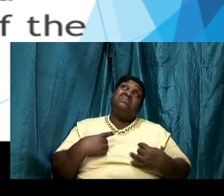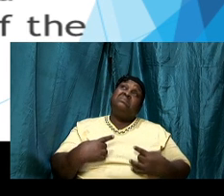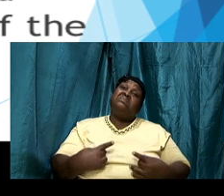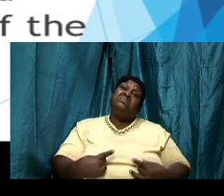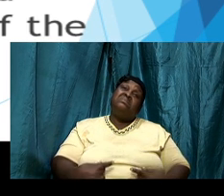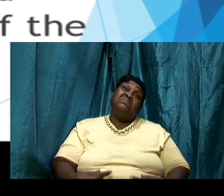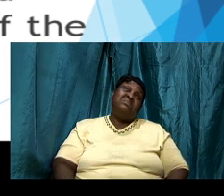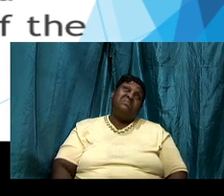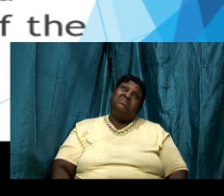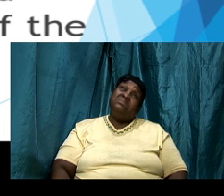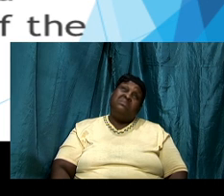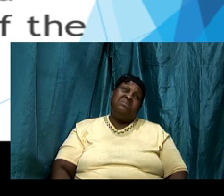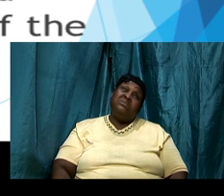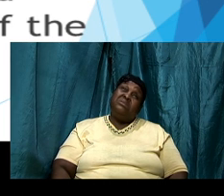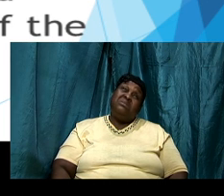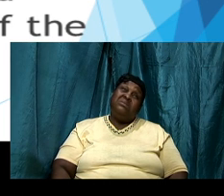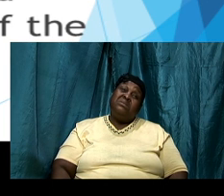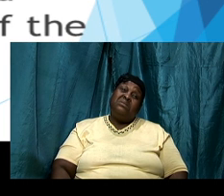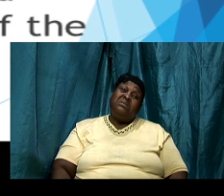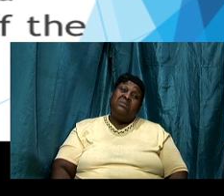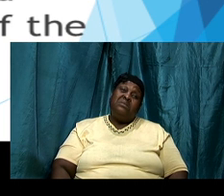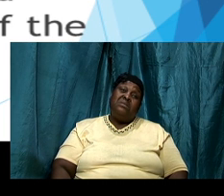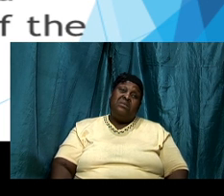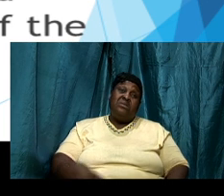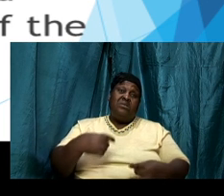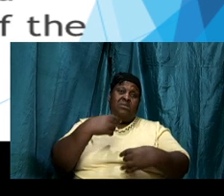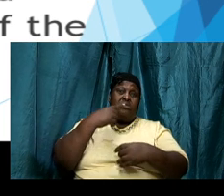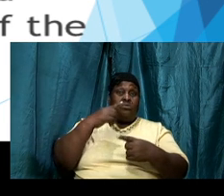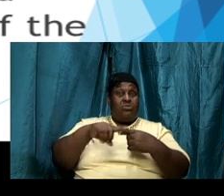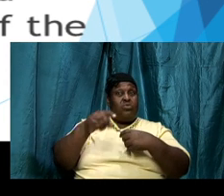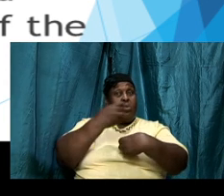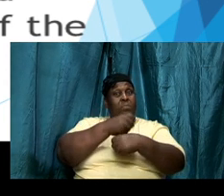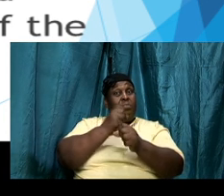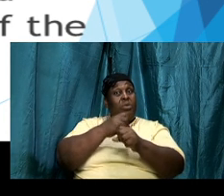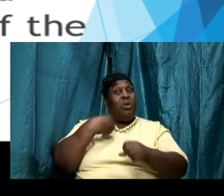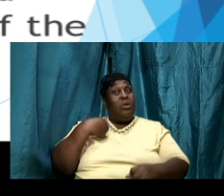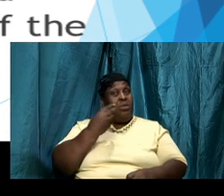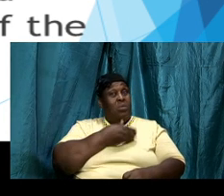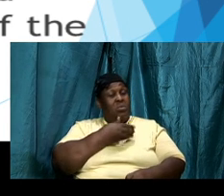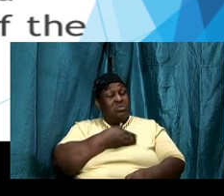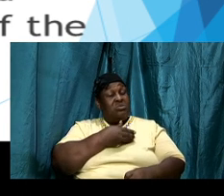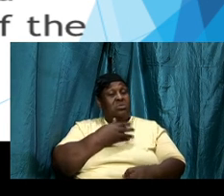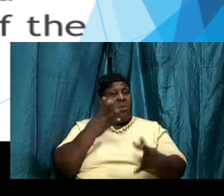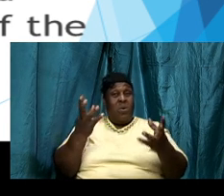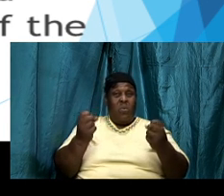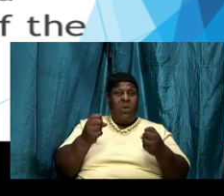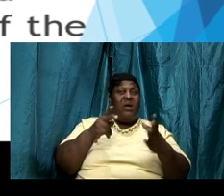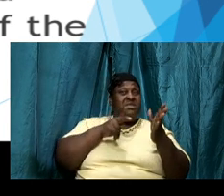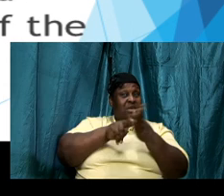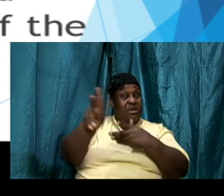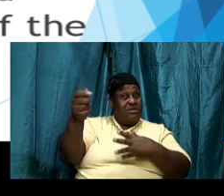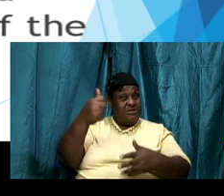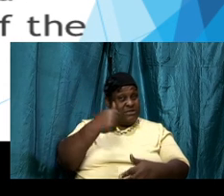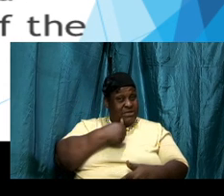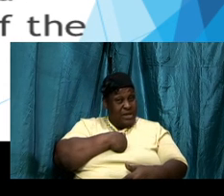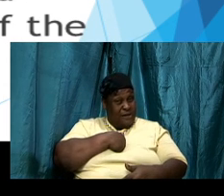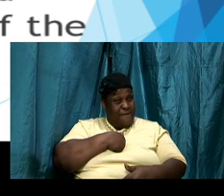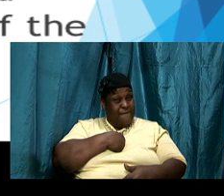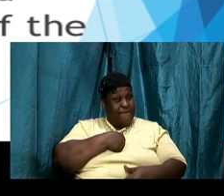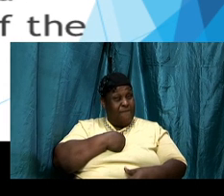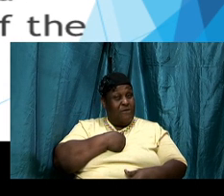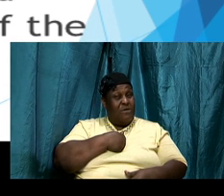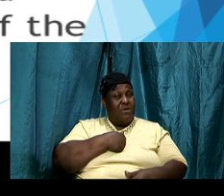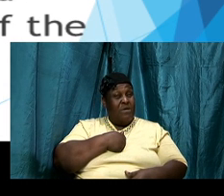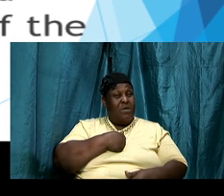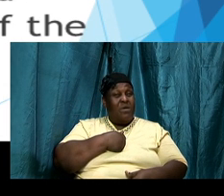and I therefore challenge every child of God we are going through this thing together